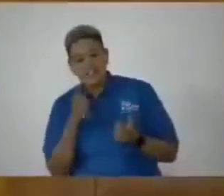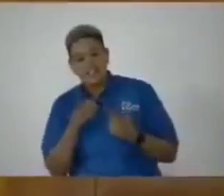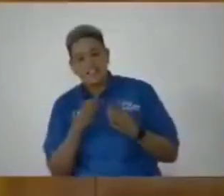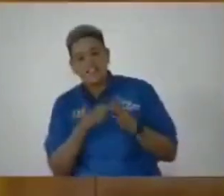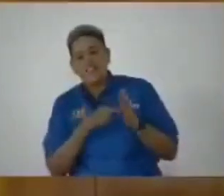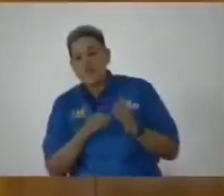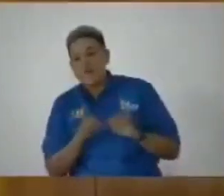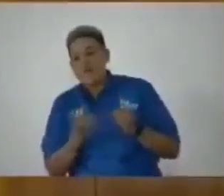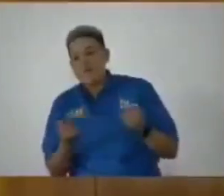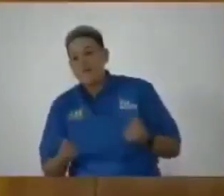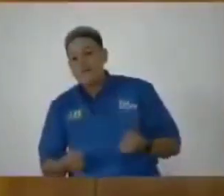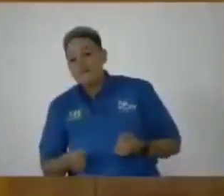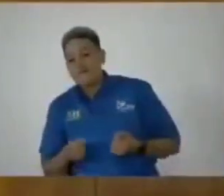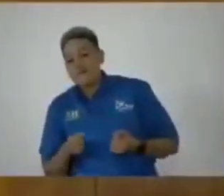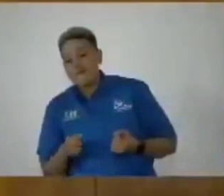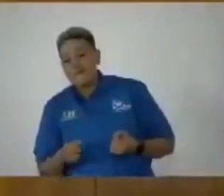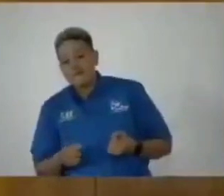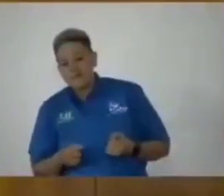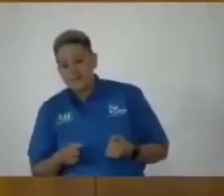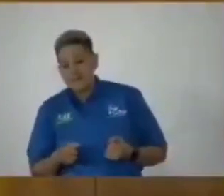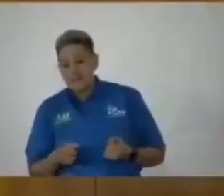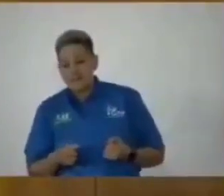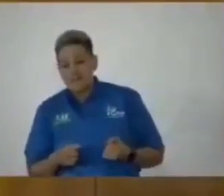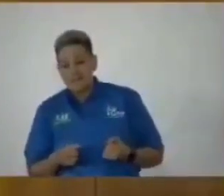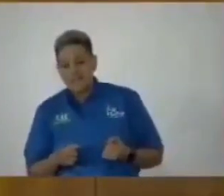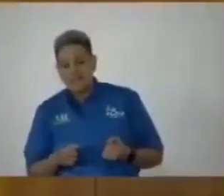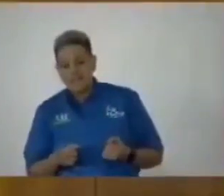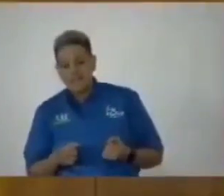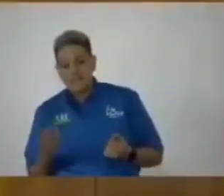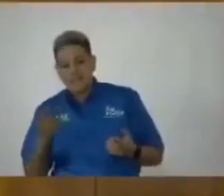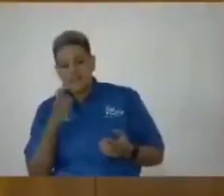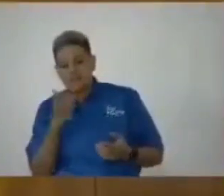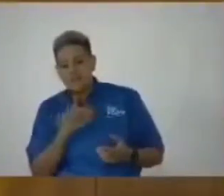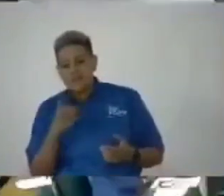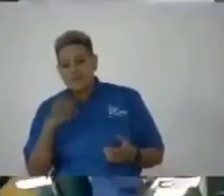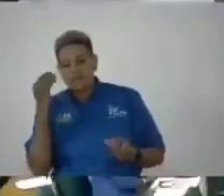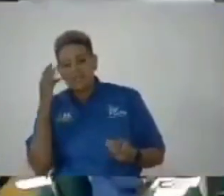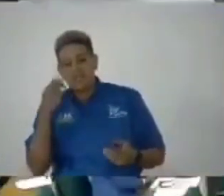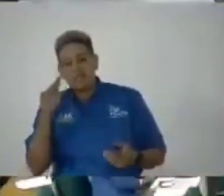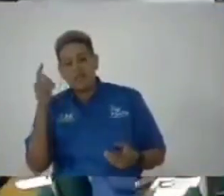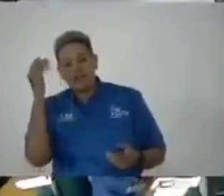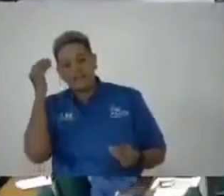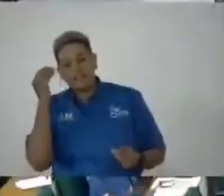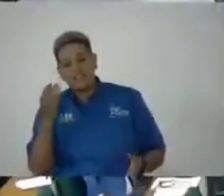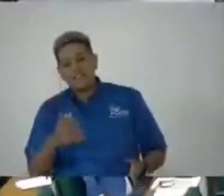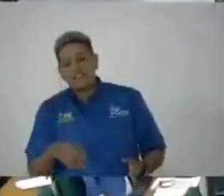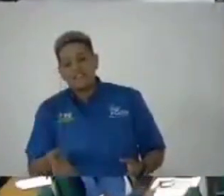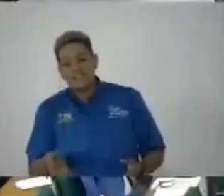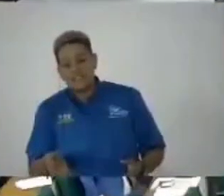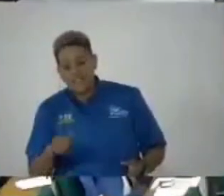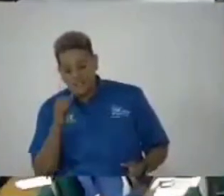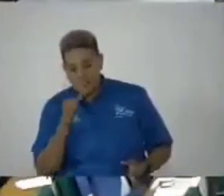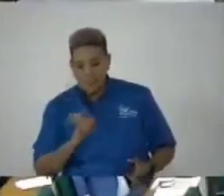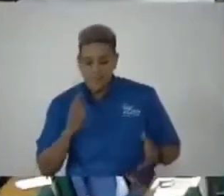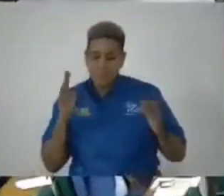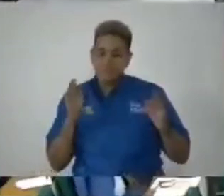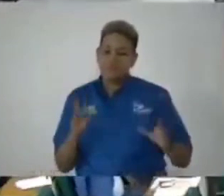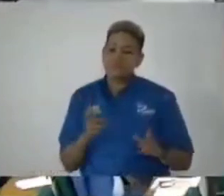was the point of order? The point of order was what the member said. Madam Speaker, I